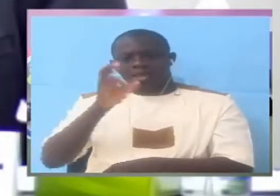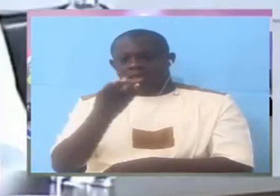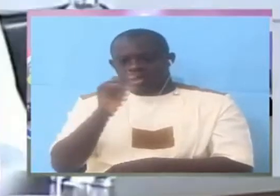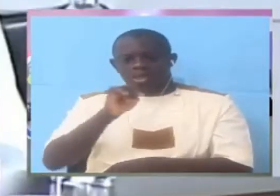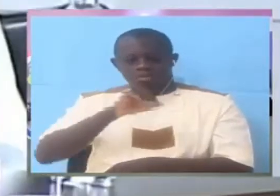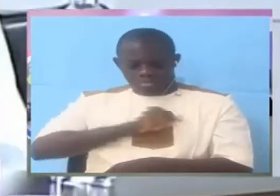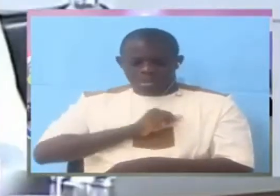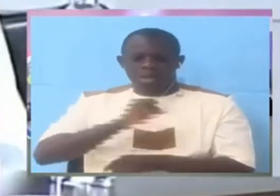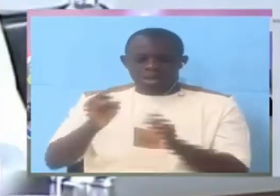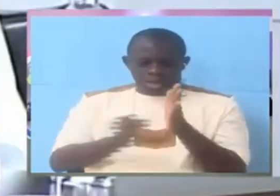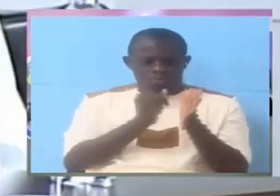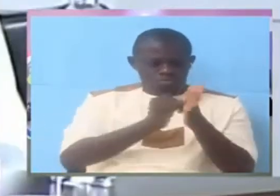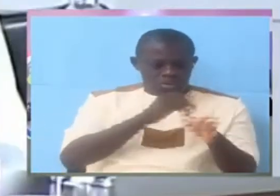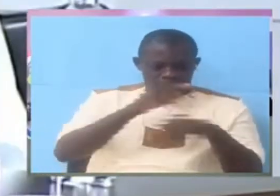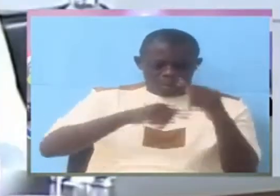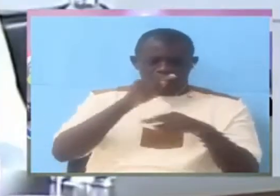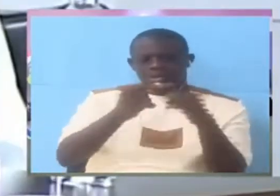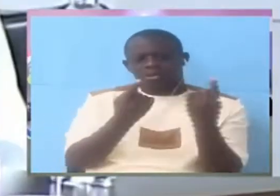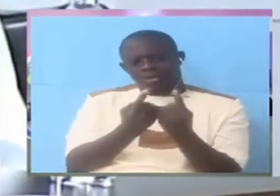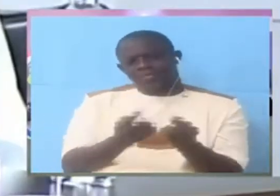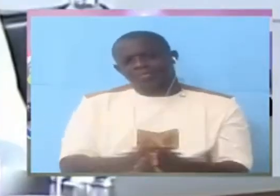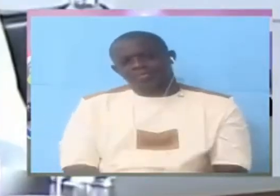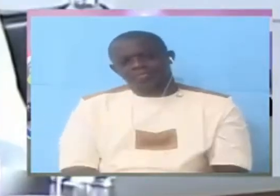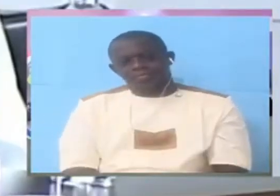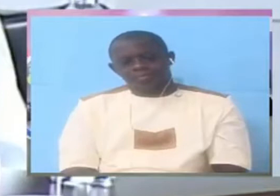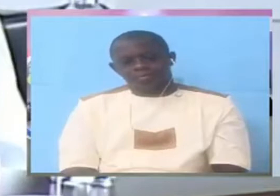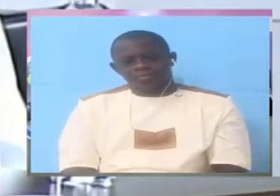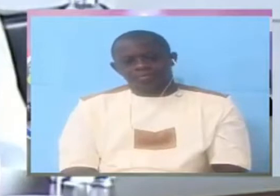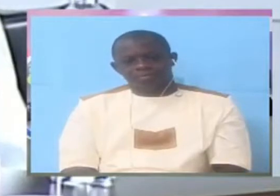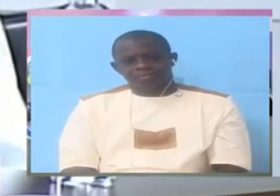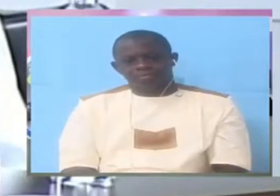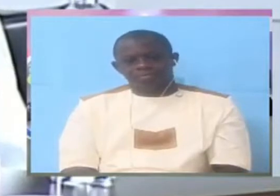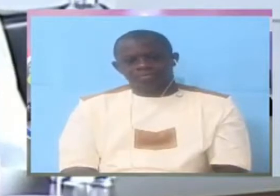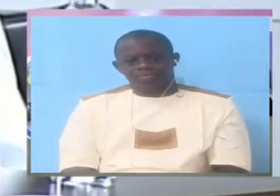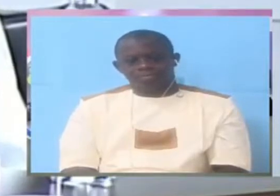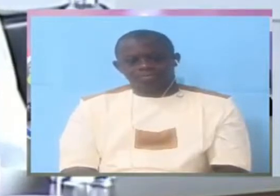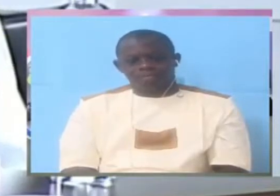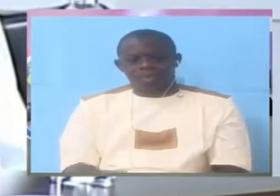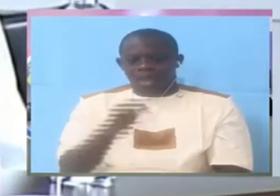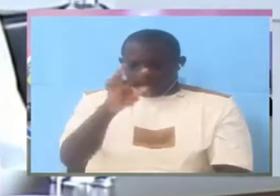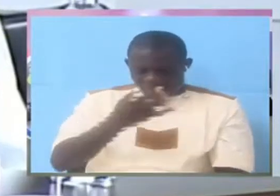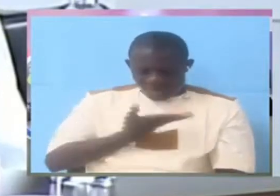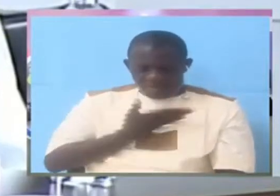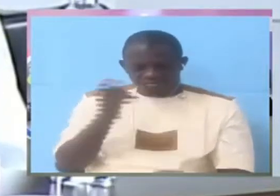counter-experienage unit. If there are doubts on it.